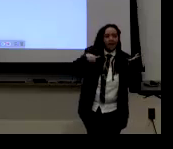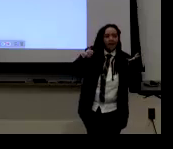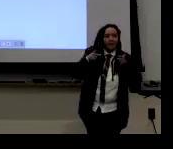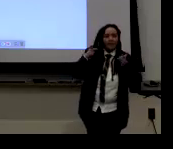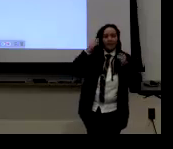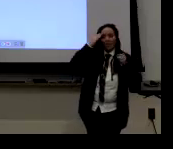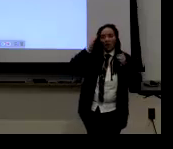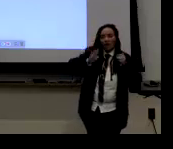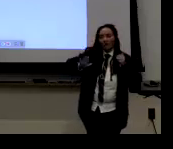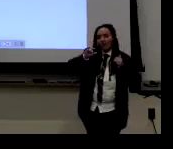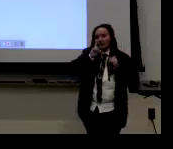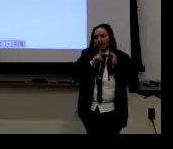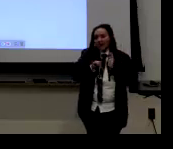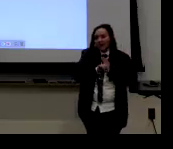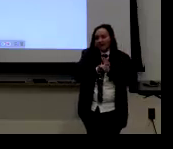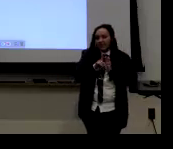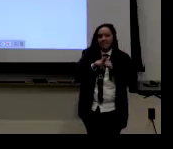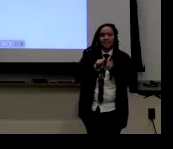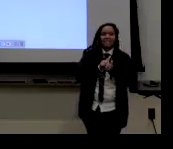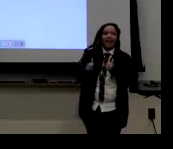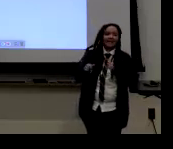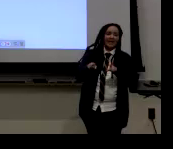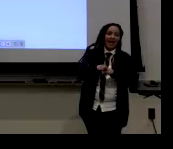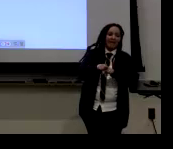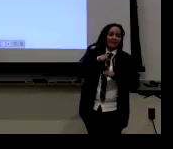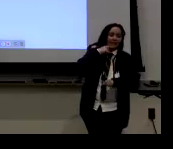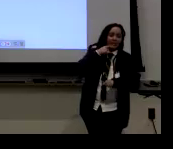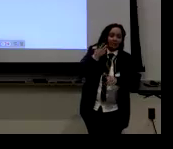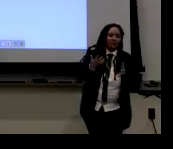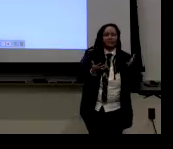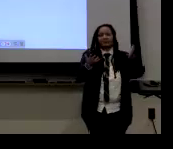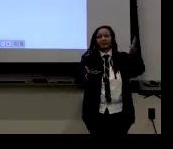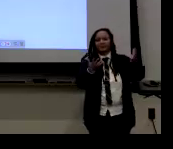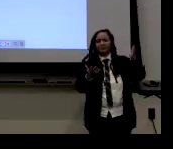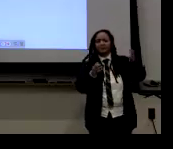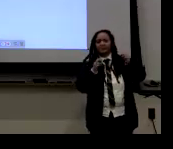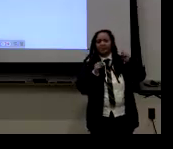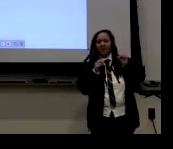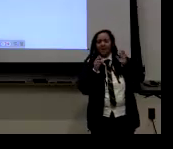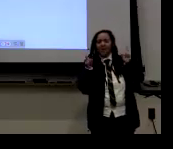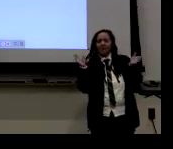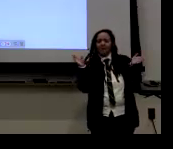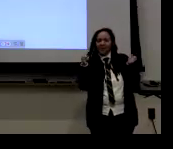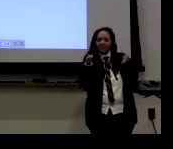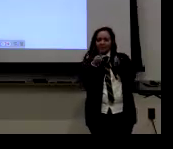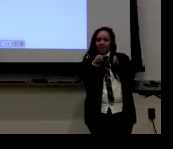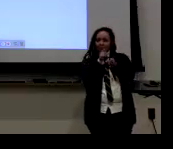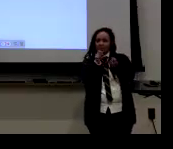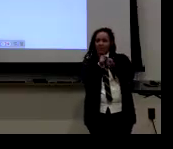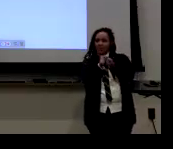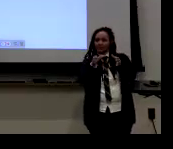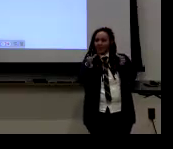So, you don't want to let other people know that about your deaf identity. And you pass as hearing, so